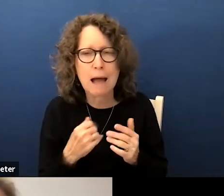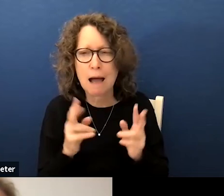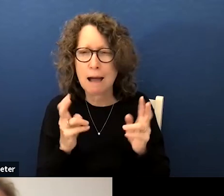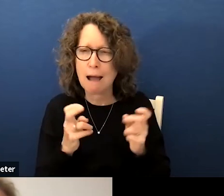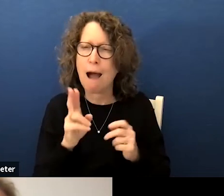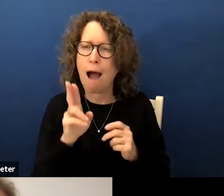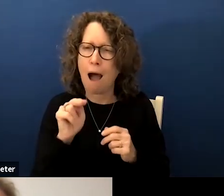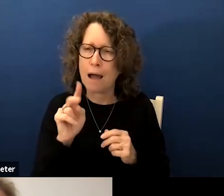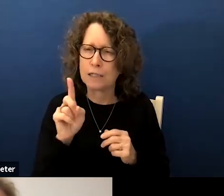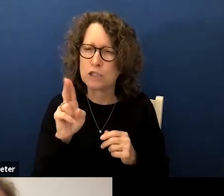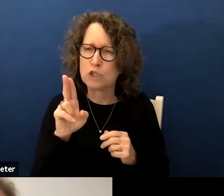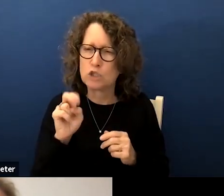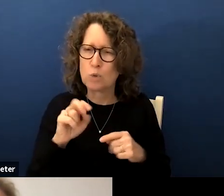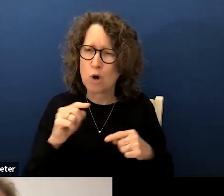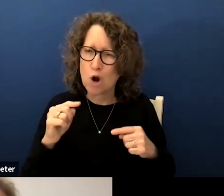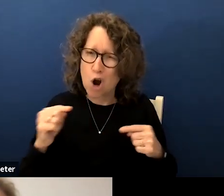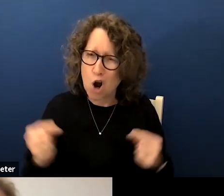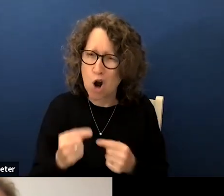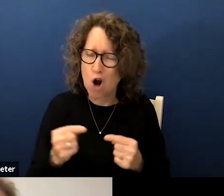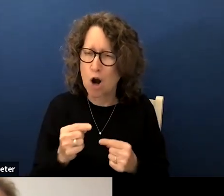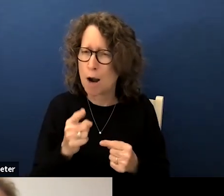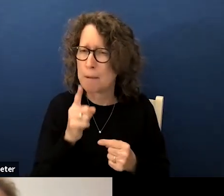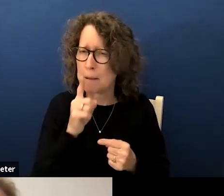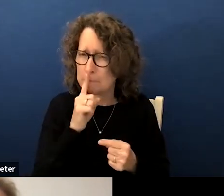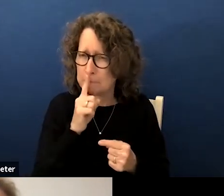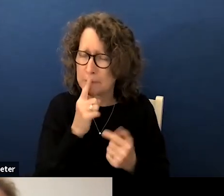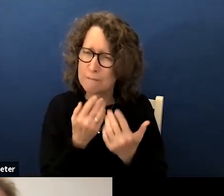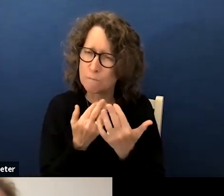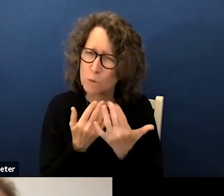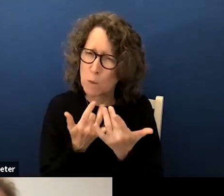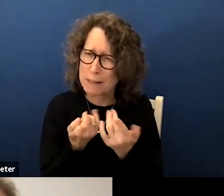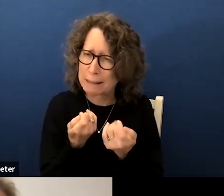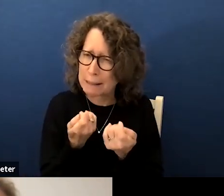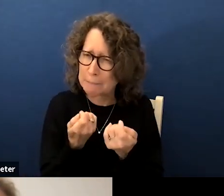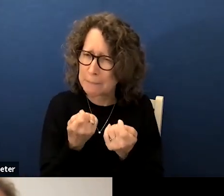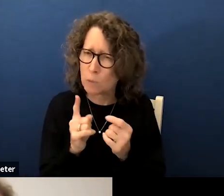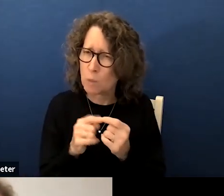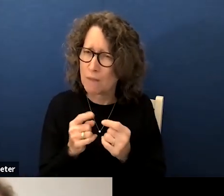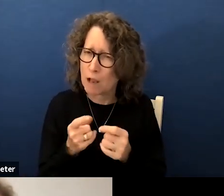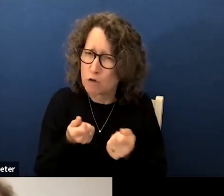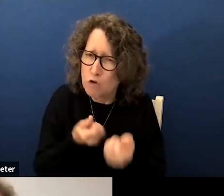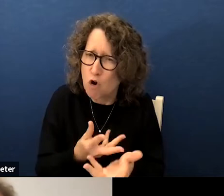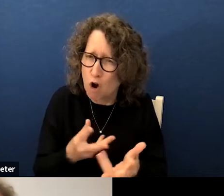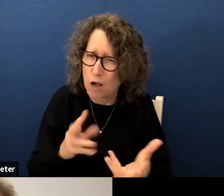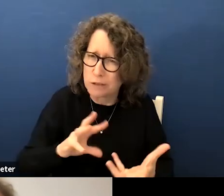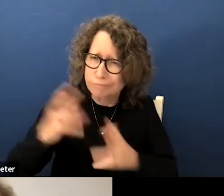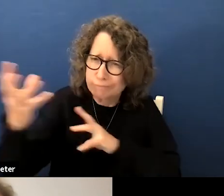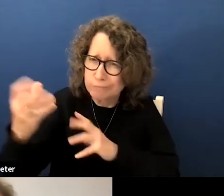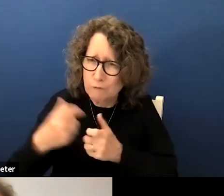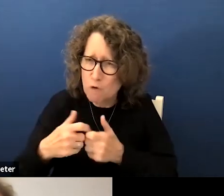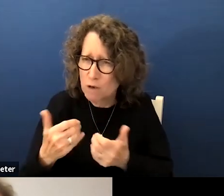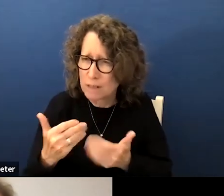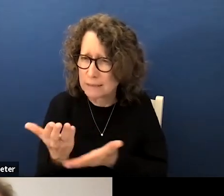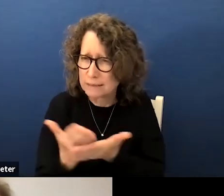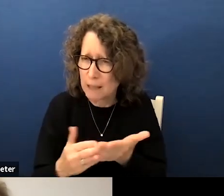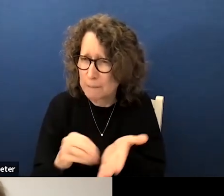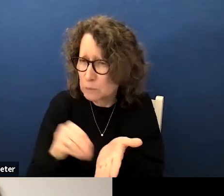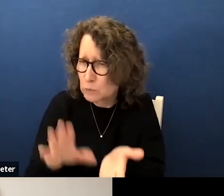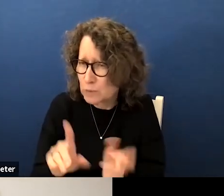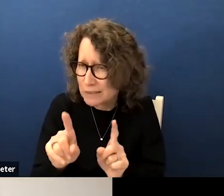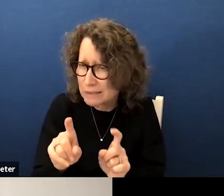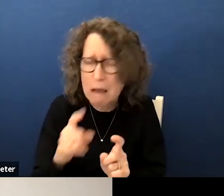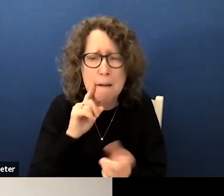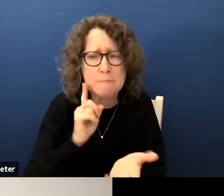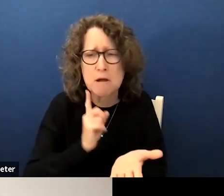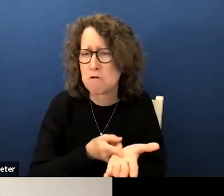if we wait just to get the last things that we're asking into to approach your second you know your second piece that's what i'm saying i'm not